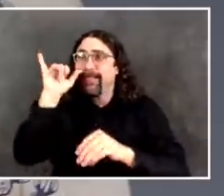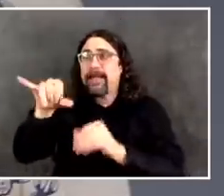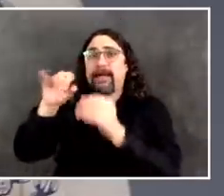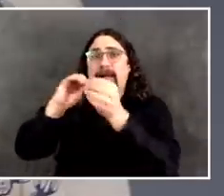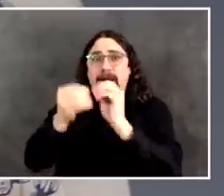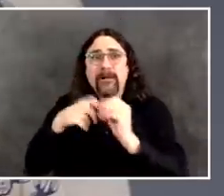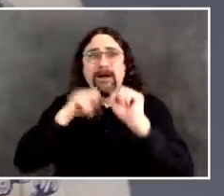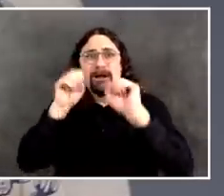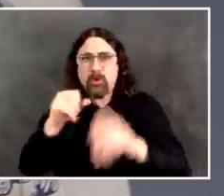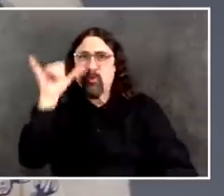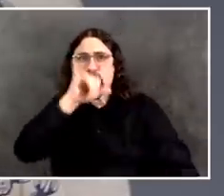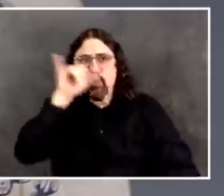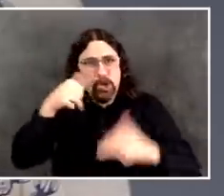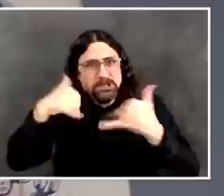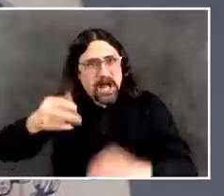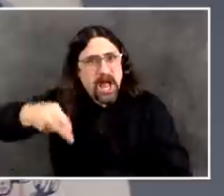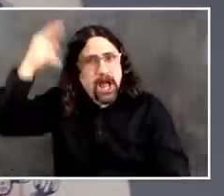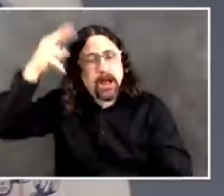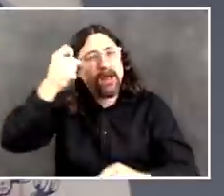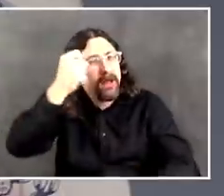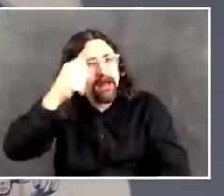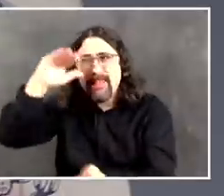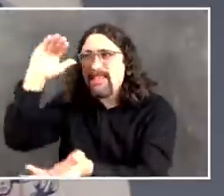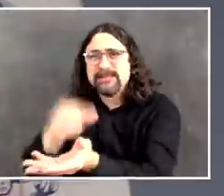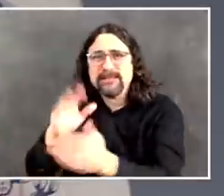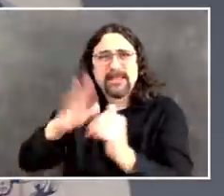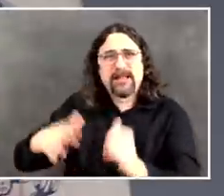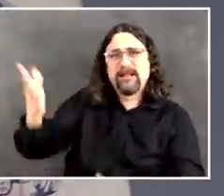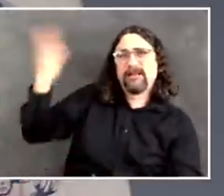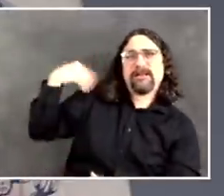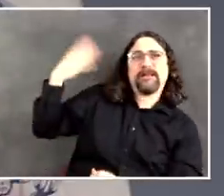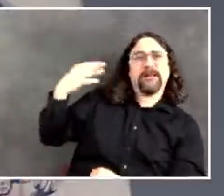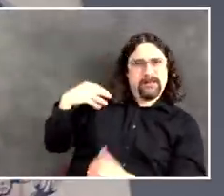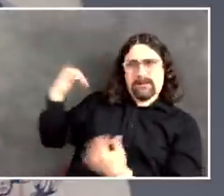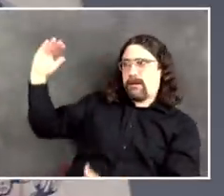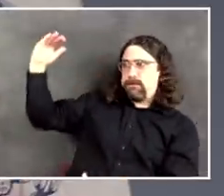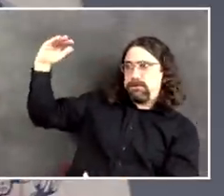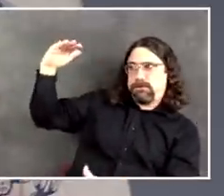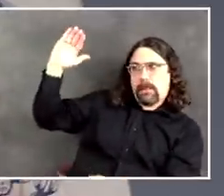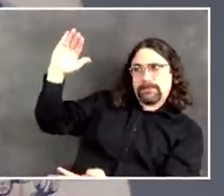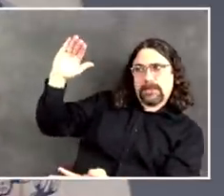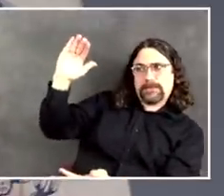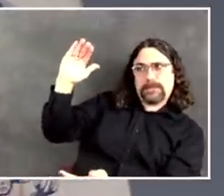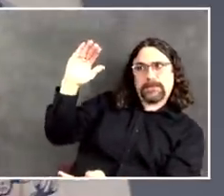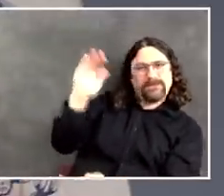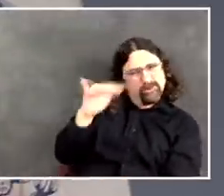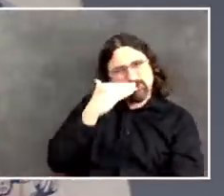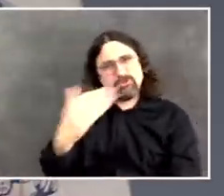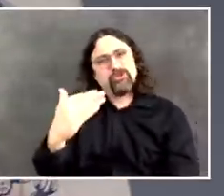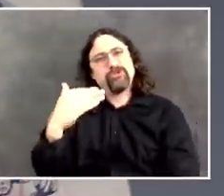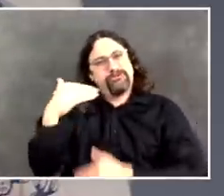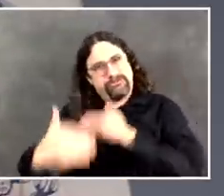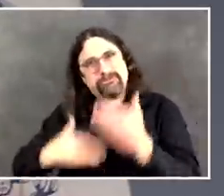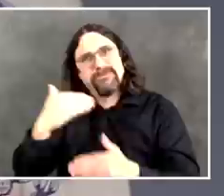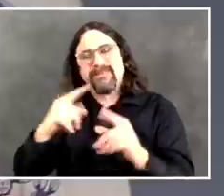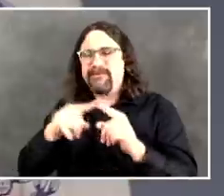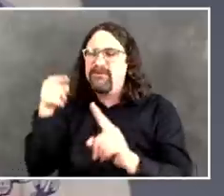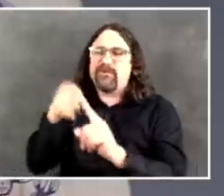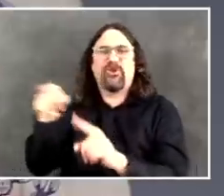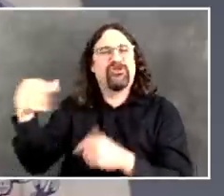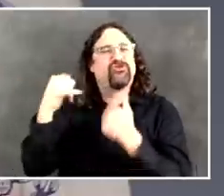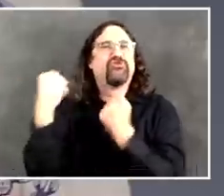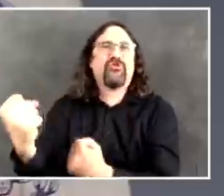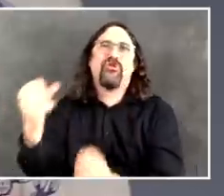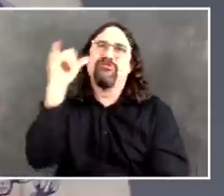And if it was any other time, it was three months ago or three years ago and I said to you we had 320 deaths and 2,500 new